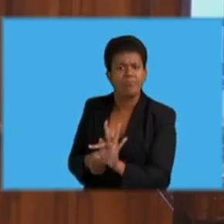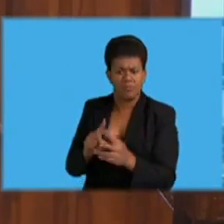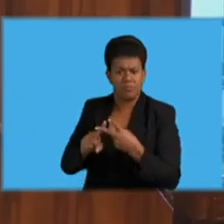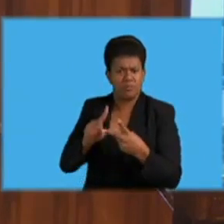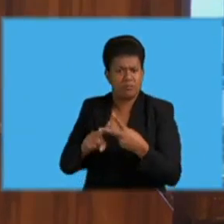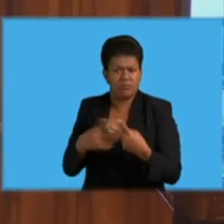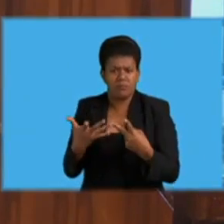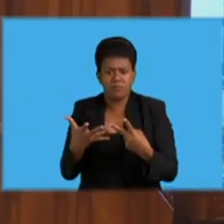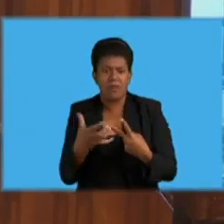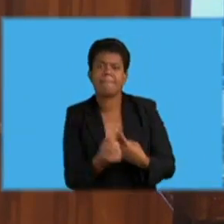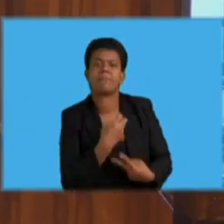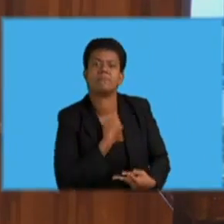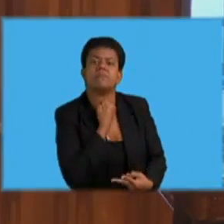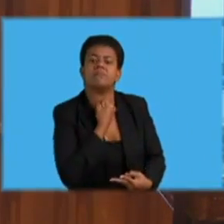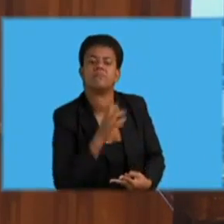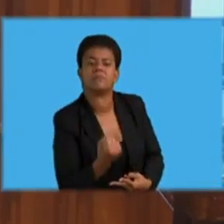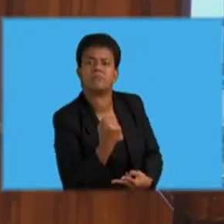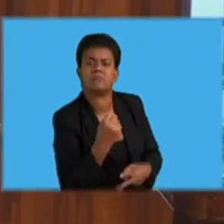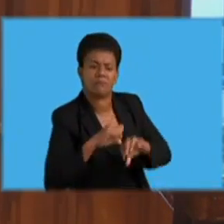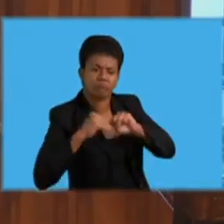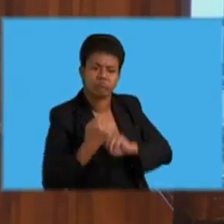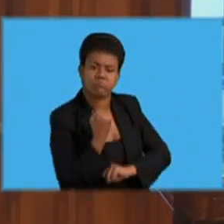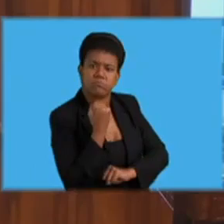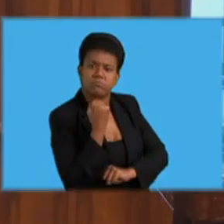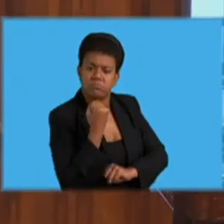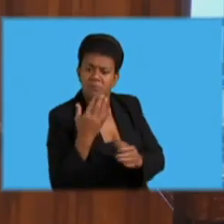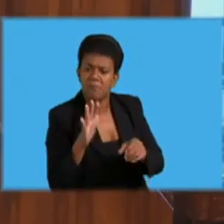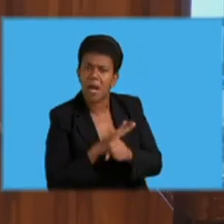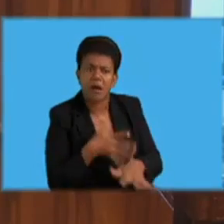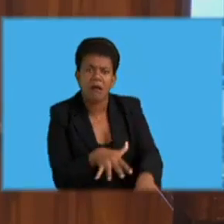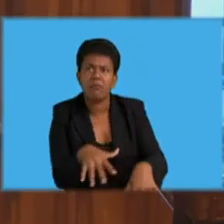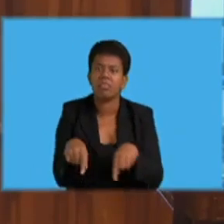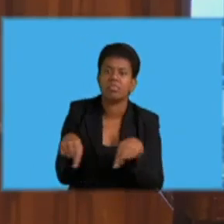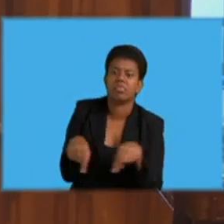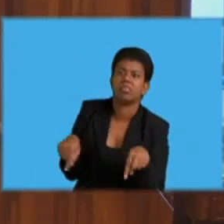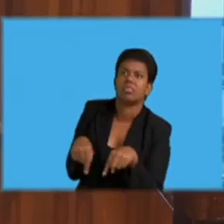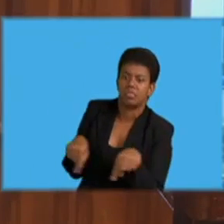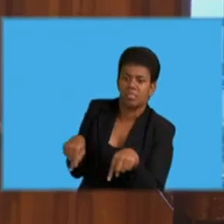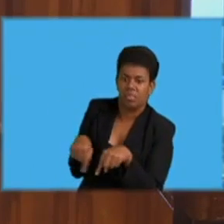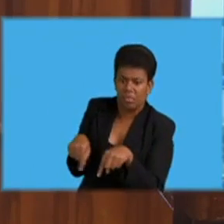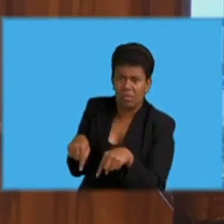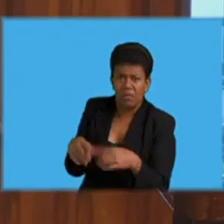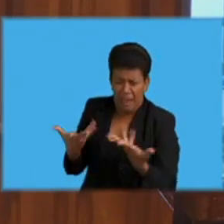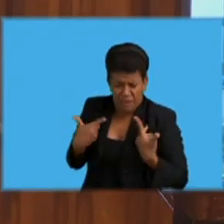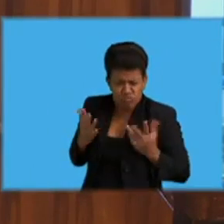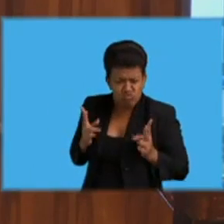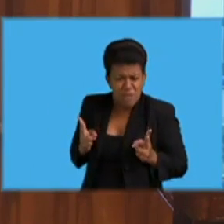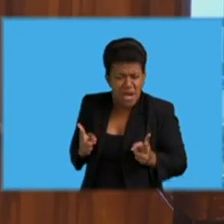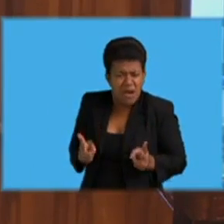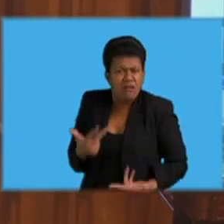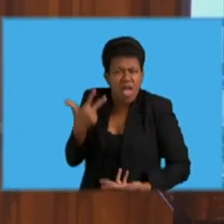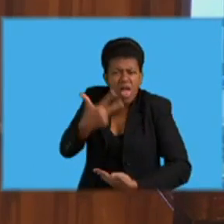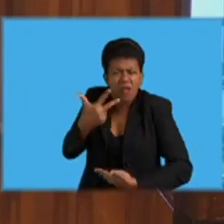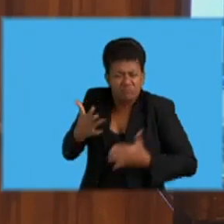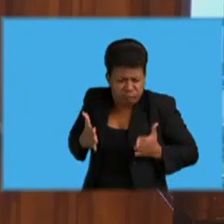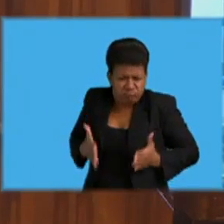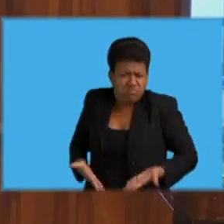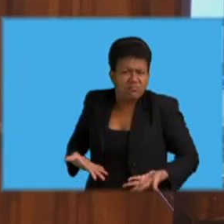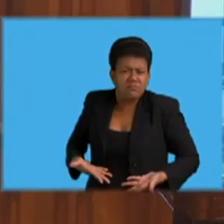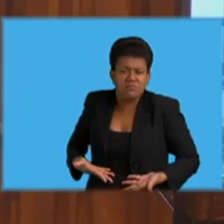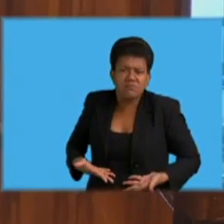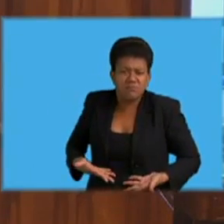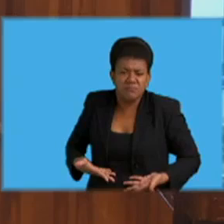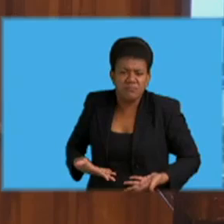or intimidation, fear of bodily harm, exercise of authority, false and